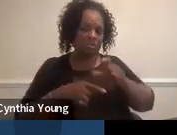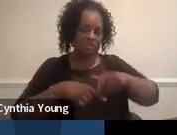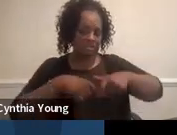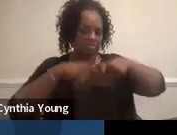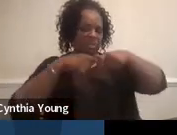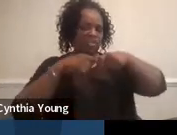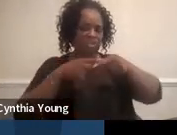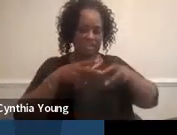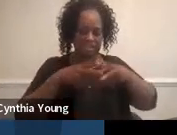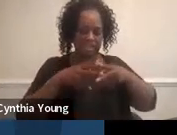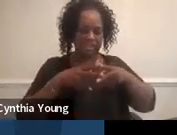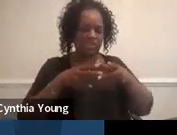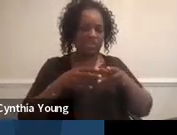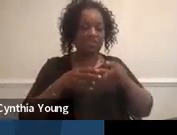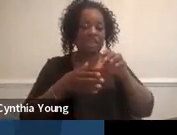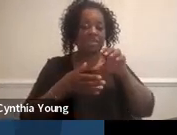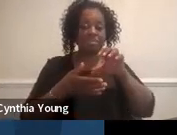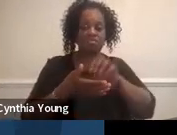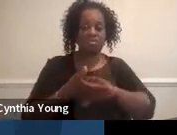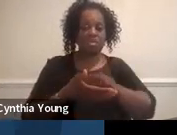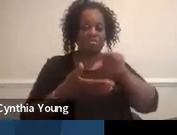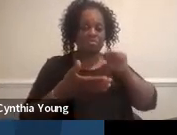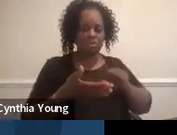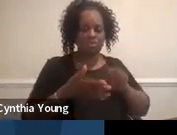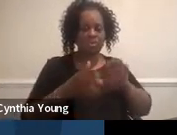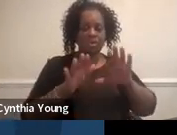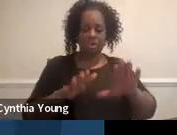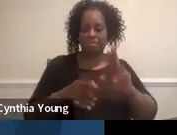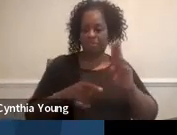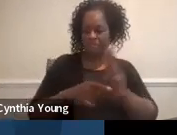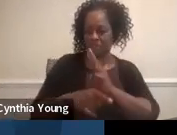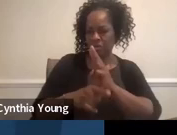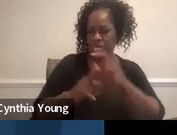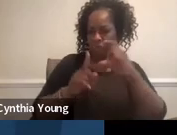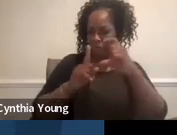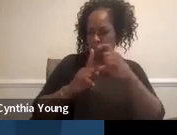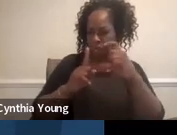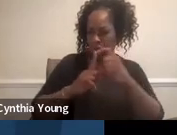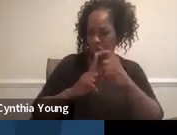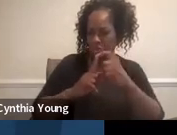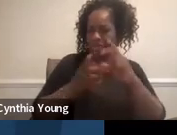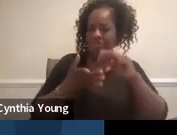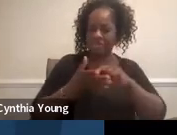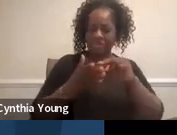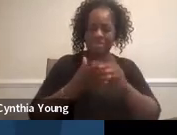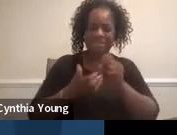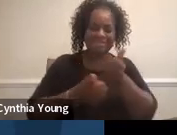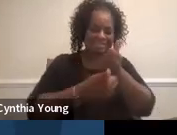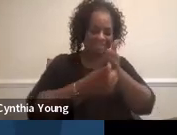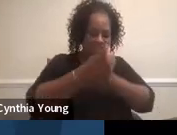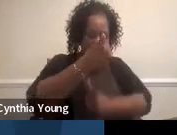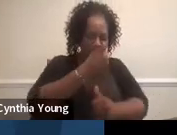expulsion. Okay. So, so just because they're not using that term, it still falls under that.